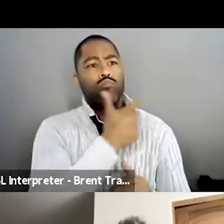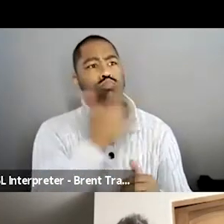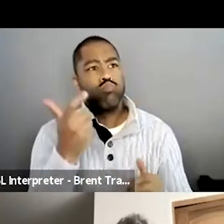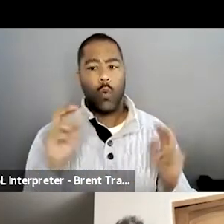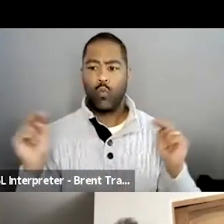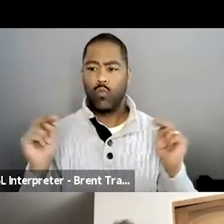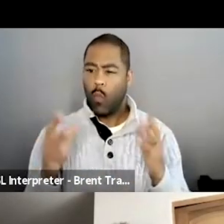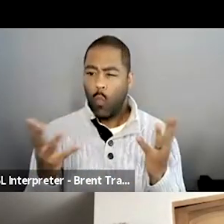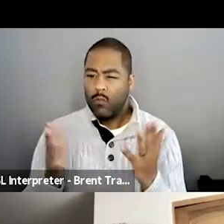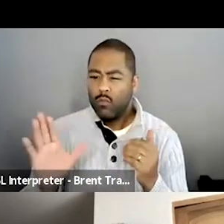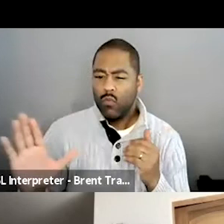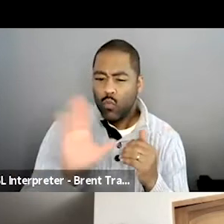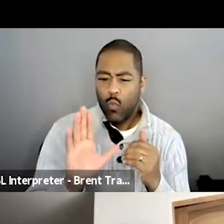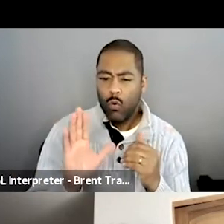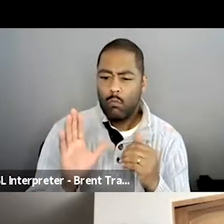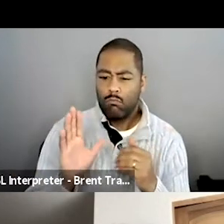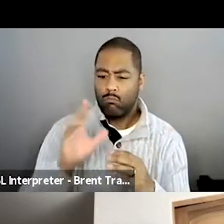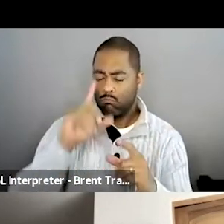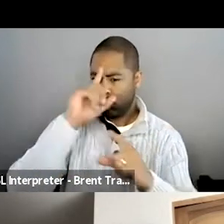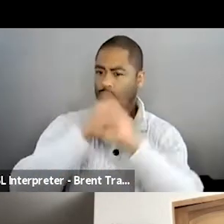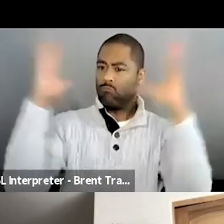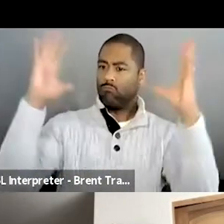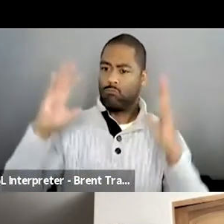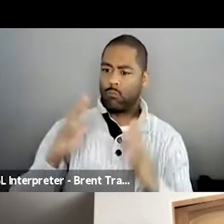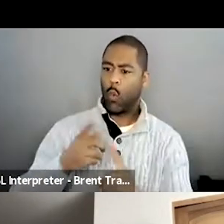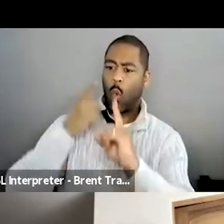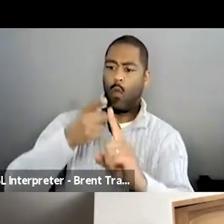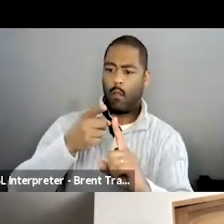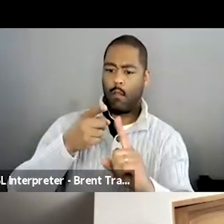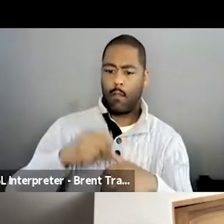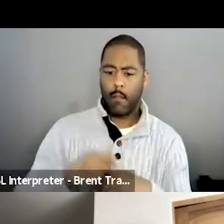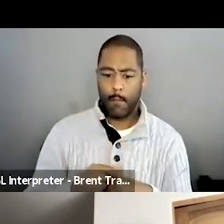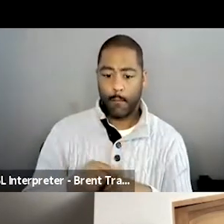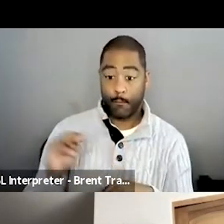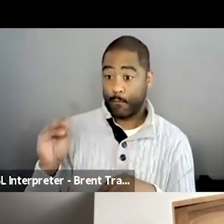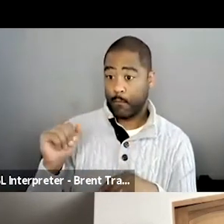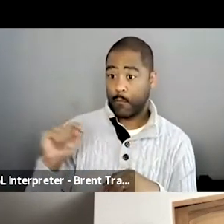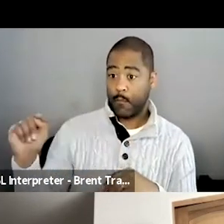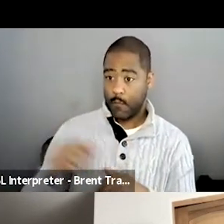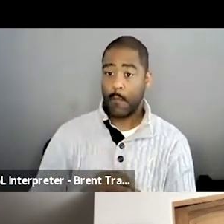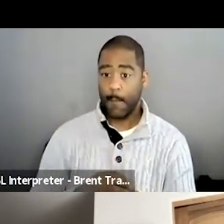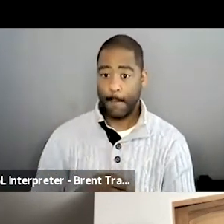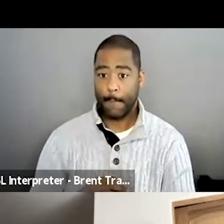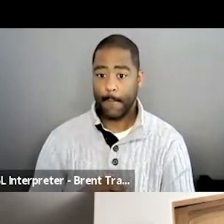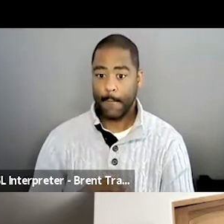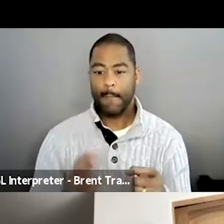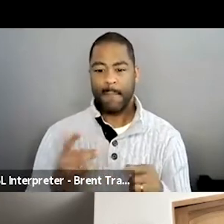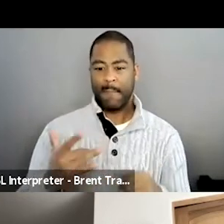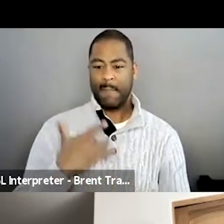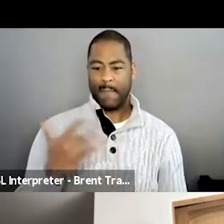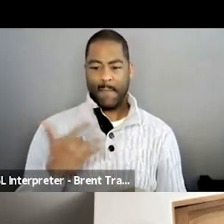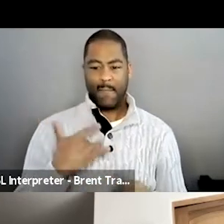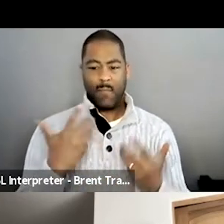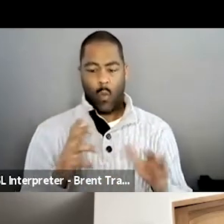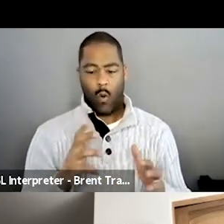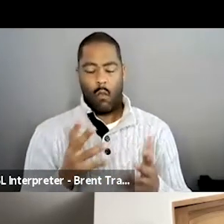I'll start, I'll start. But, um, for me, it was, it was initially, was very important to not, um, be too heavy handed at all, honestly,